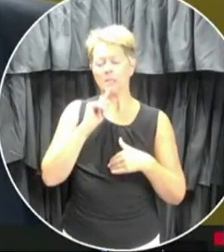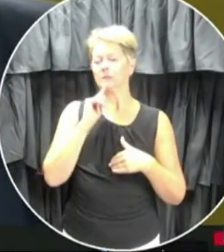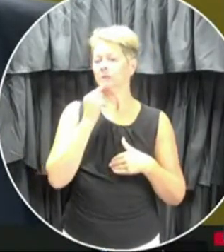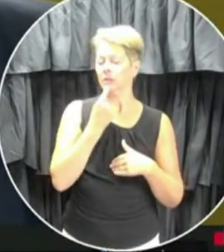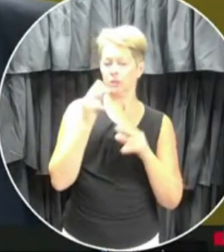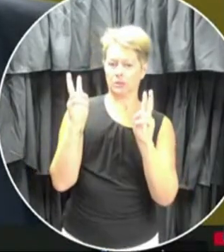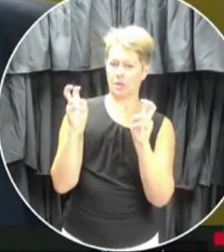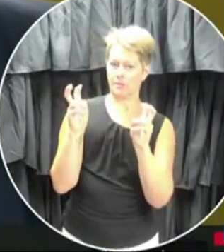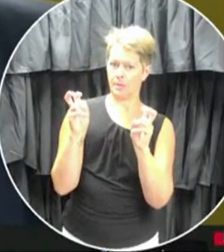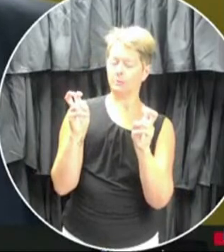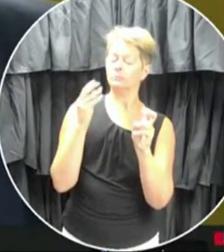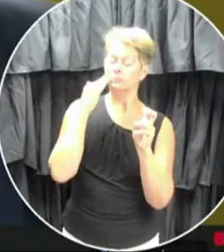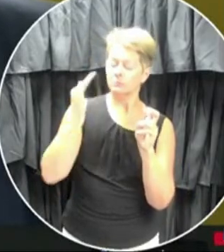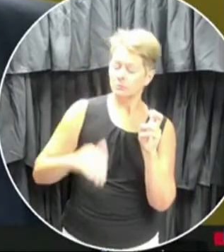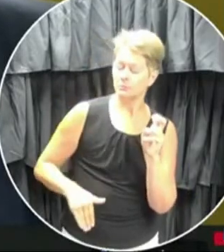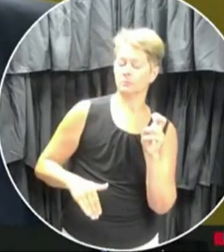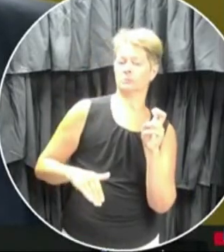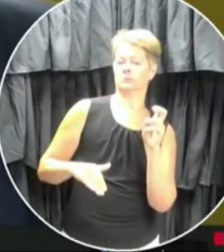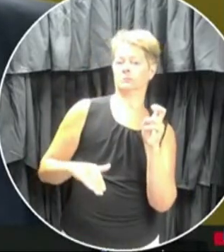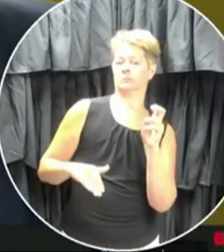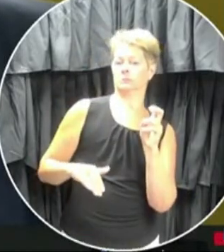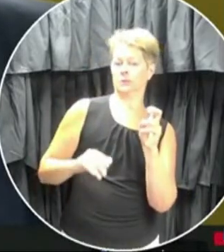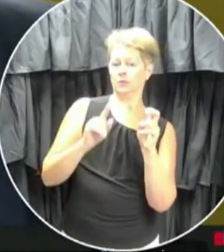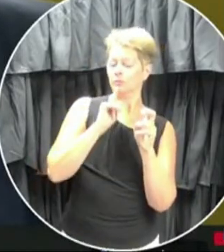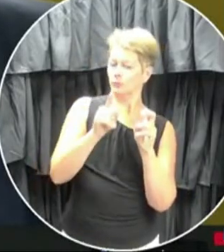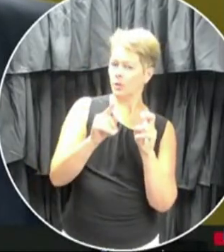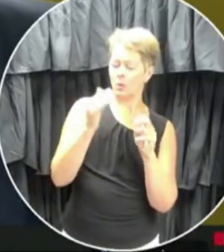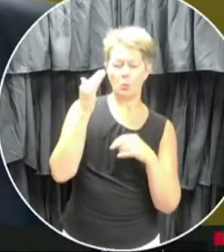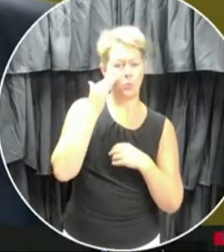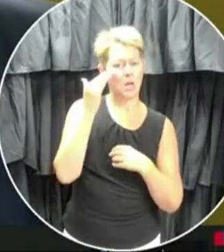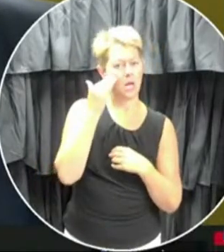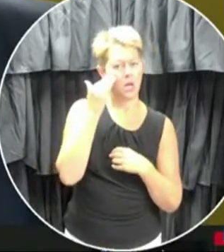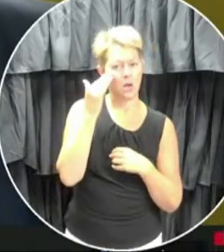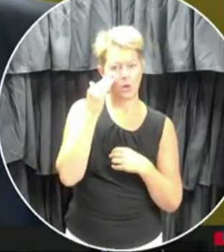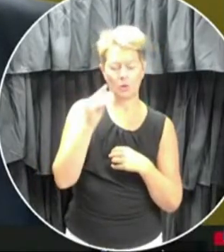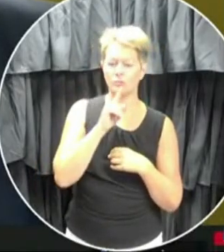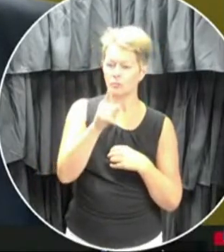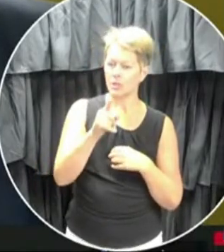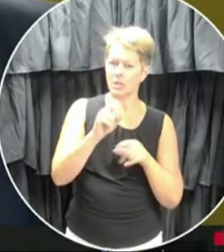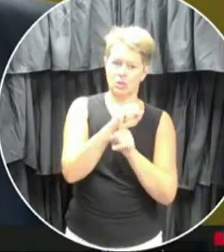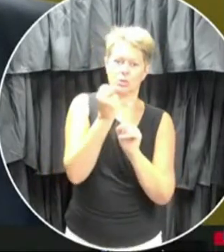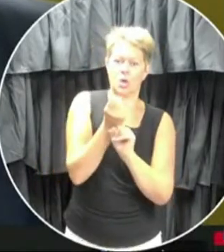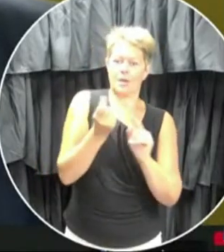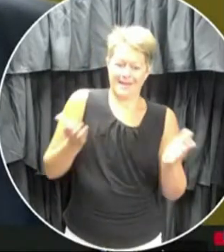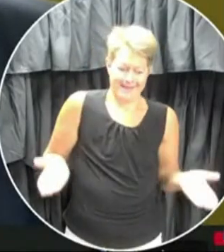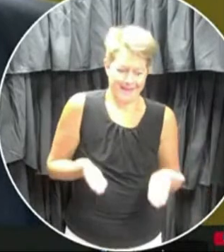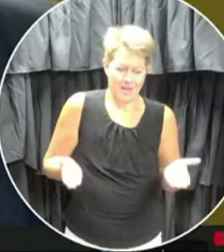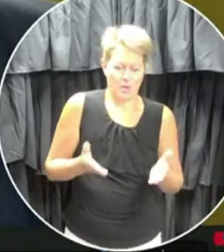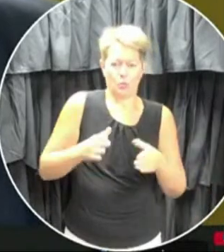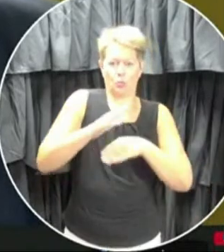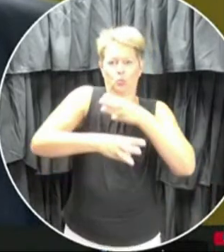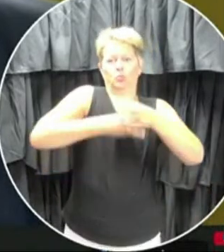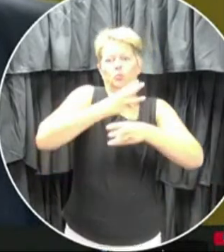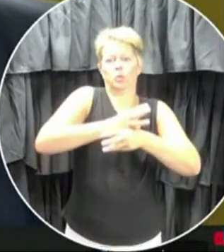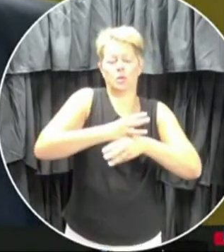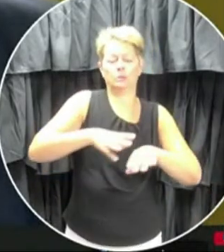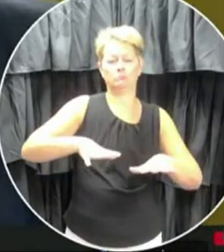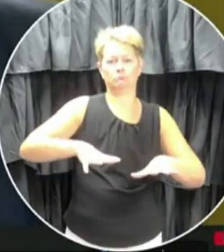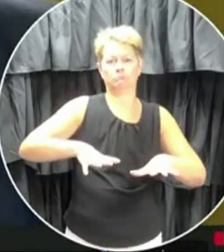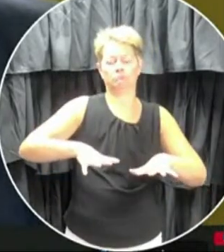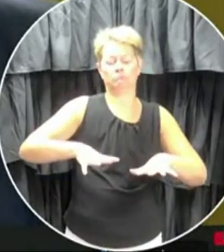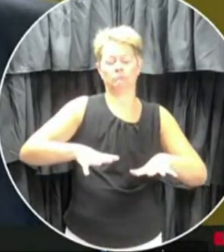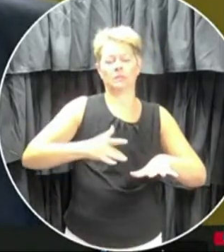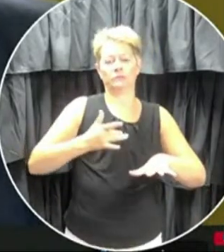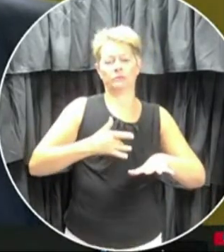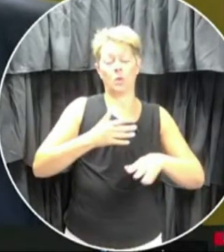embraced. We are really cognizant of the societal angst that has occurred. In some respects, the